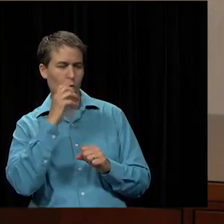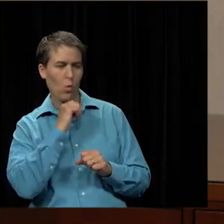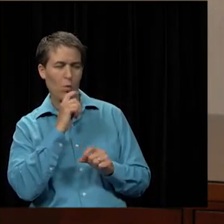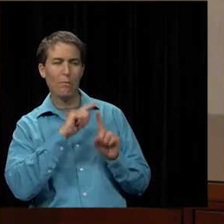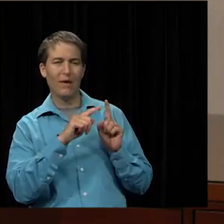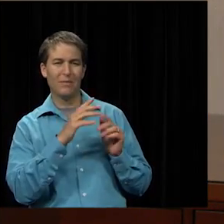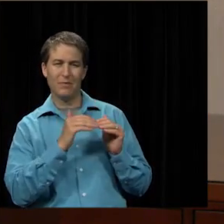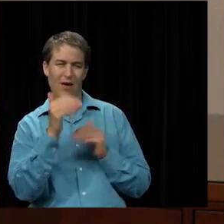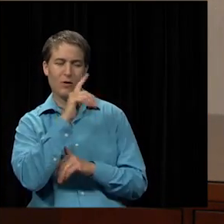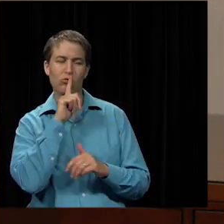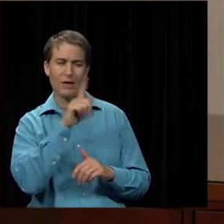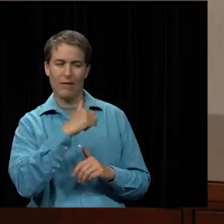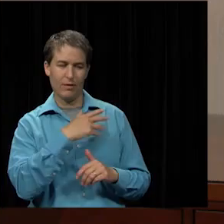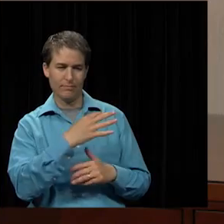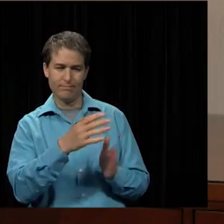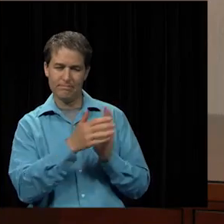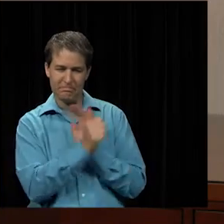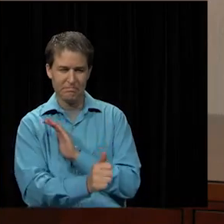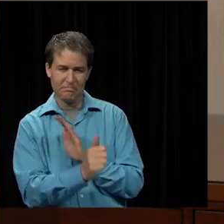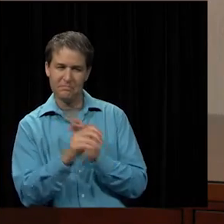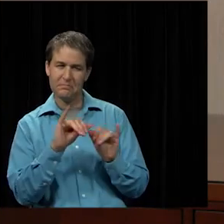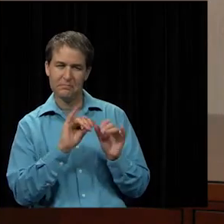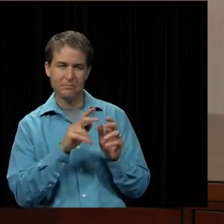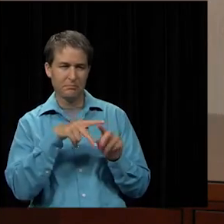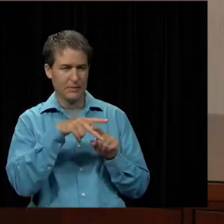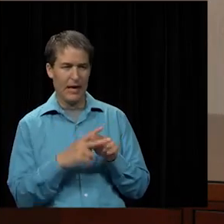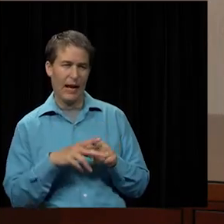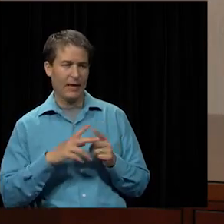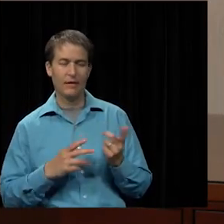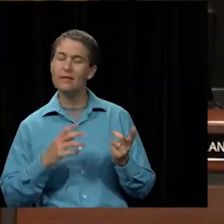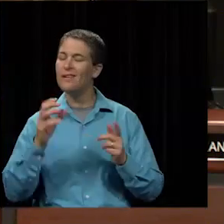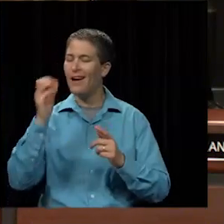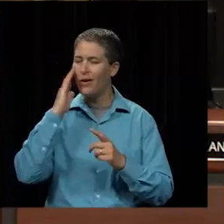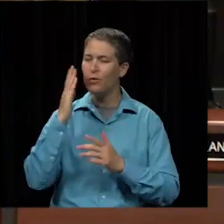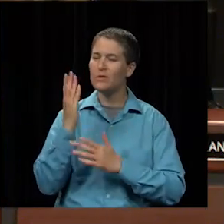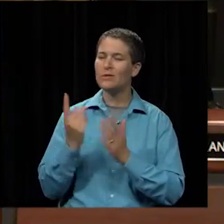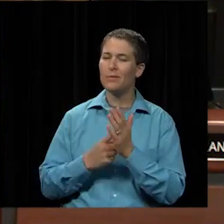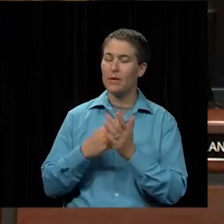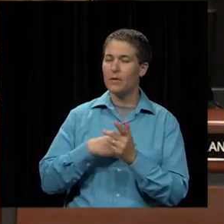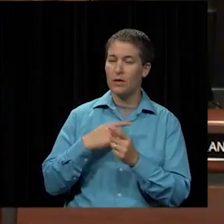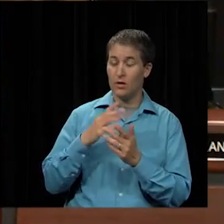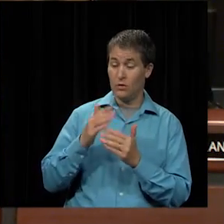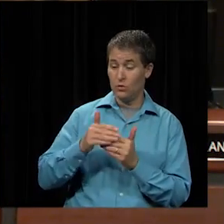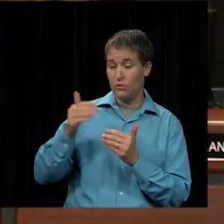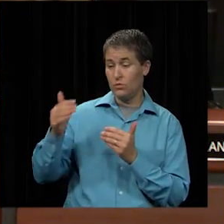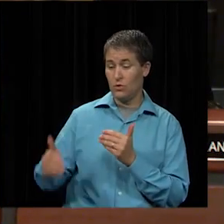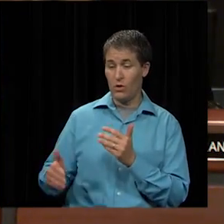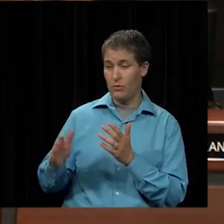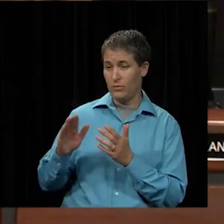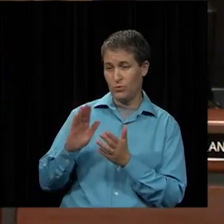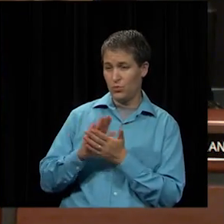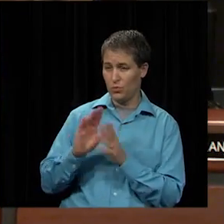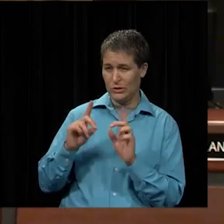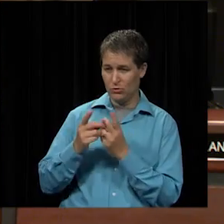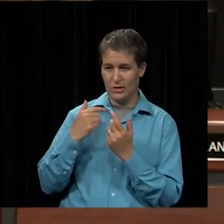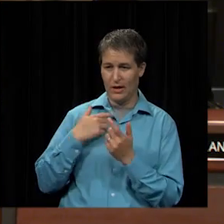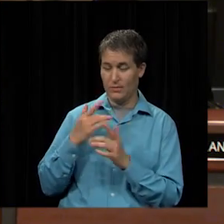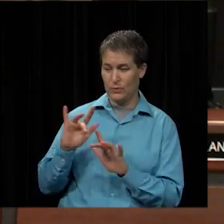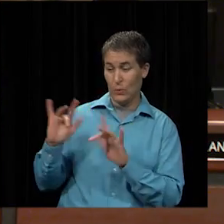mechanic you know sometimes you know some people tell me you know a neighboring school district has all nice shiny brush buses